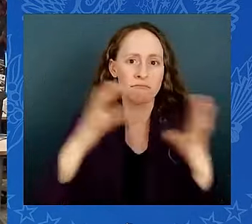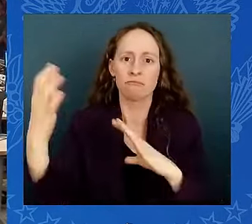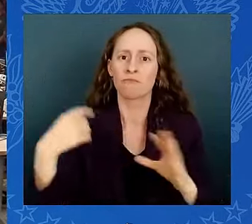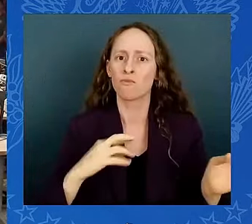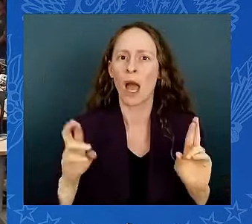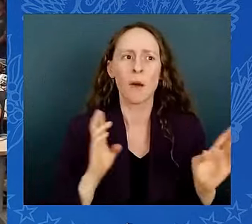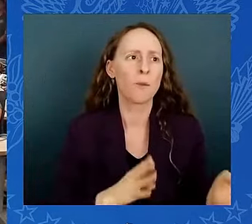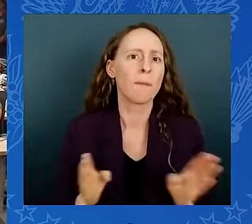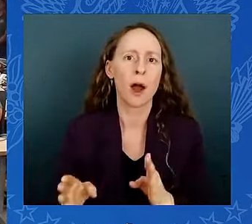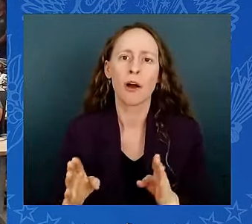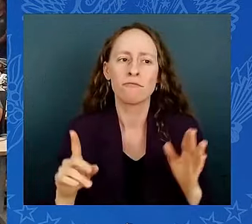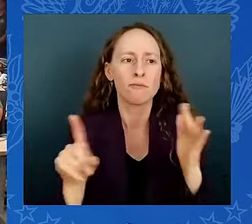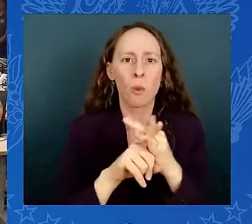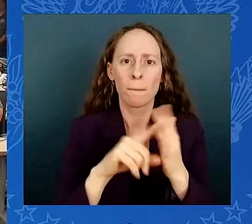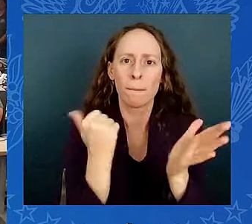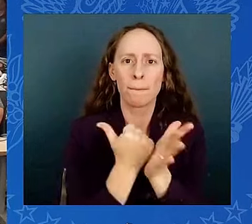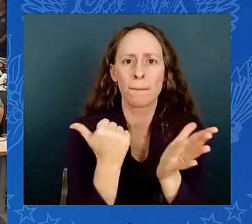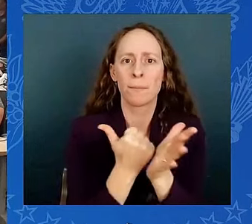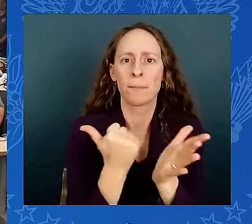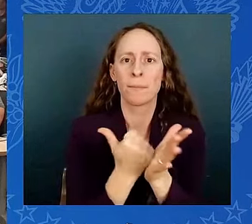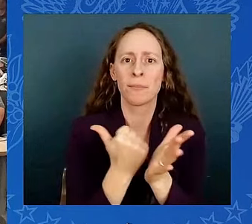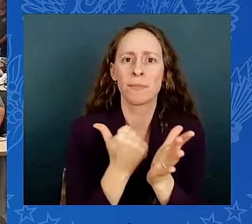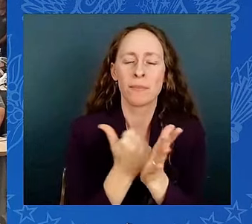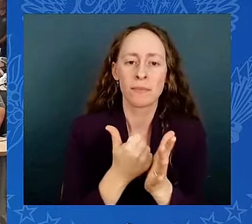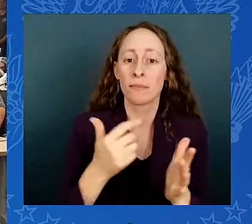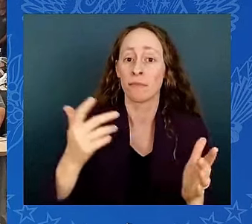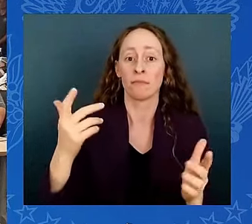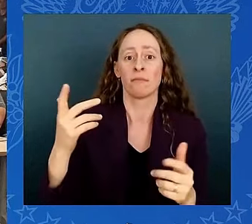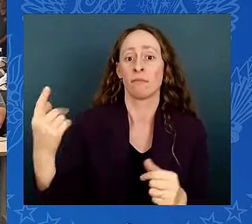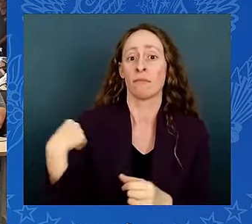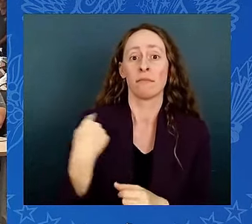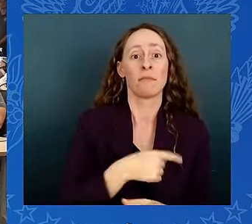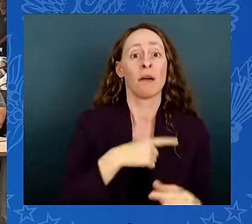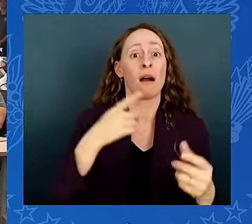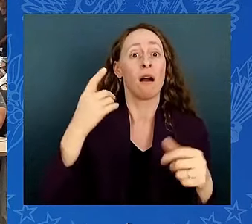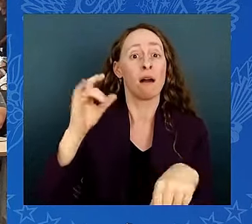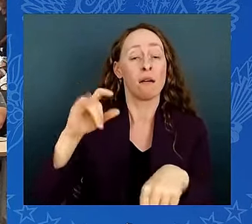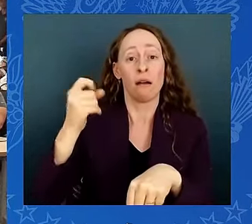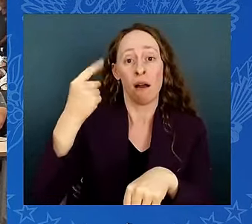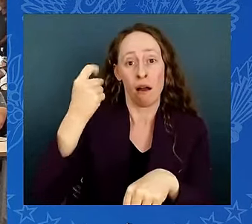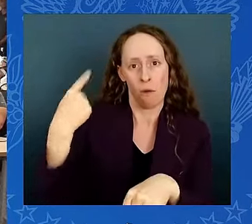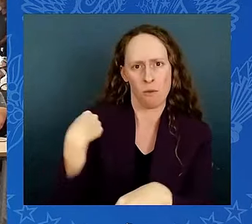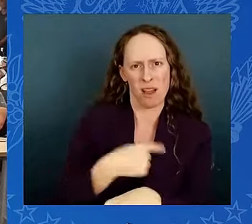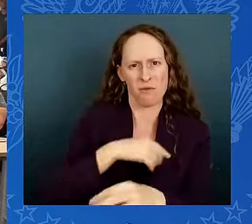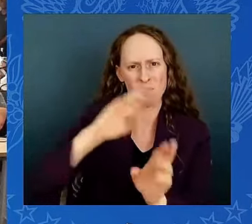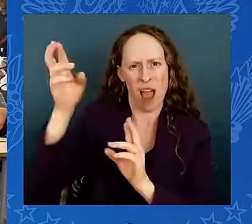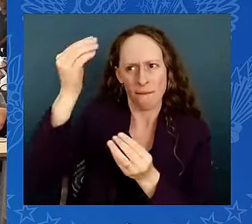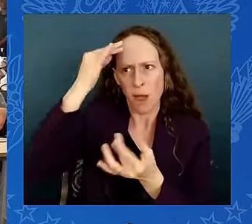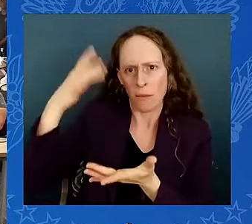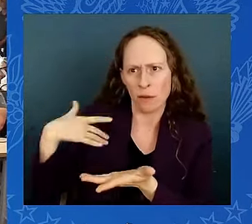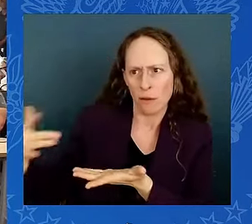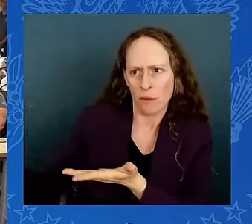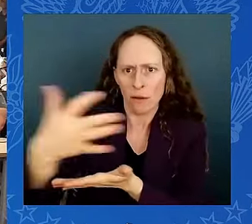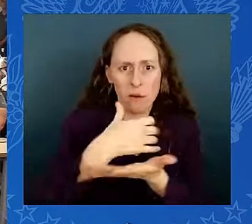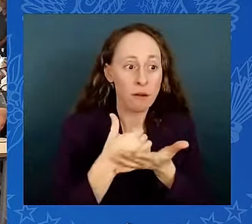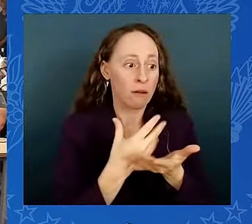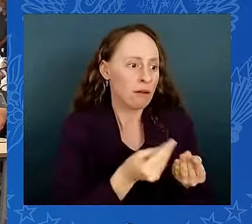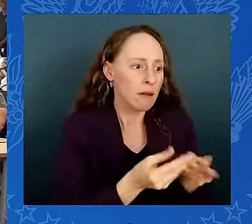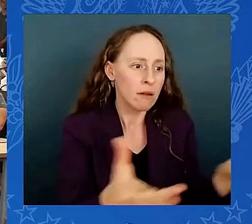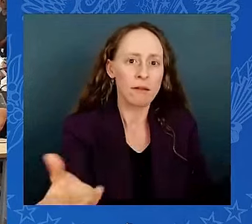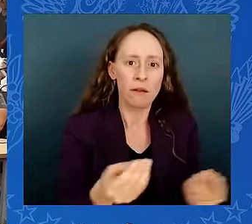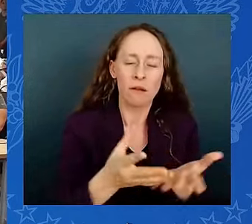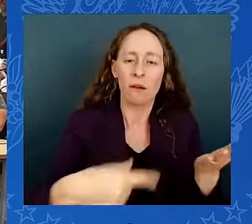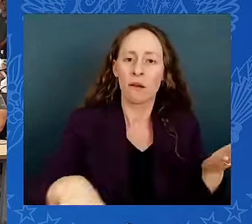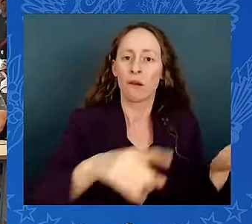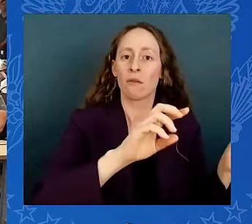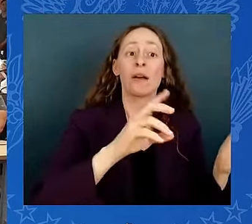life safety information to help residents make informed decisions for themselves and their families. And I think you've given us new guidance to make it clear, crisp,